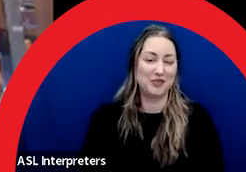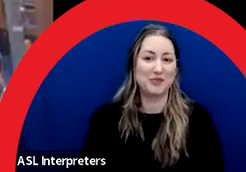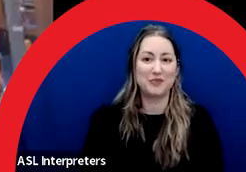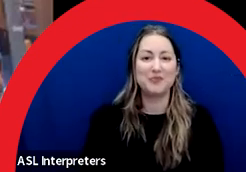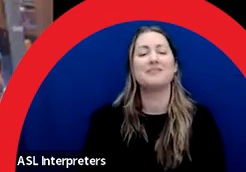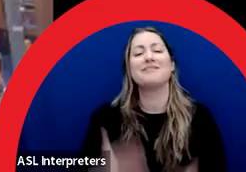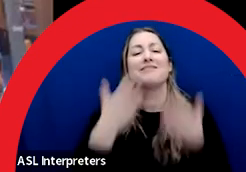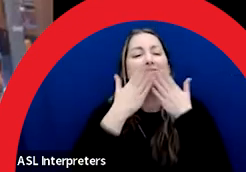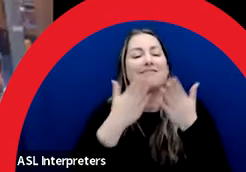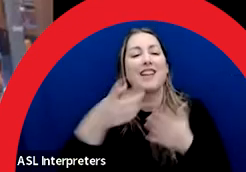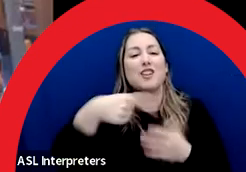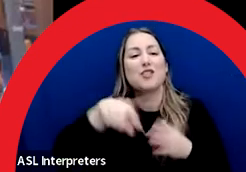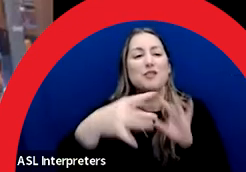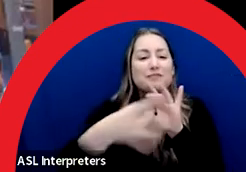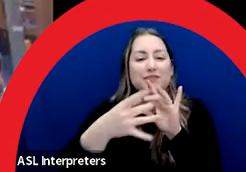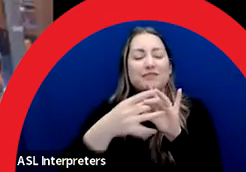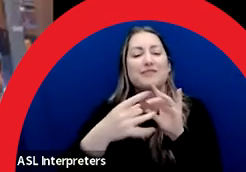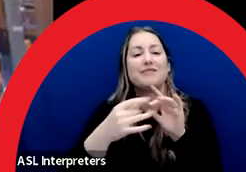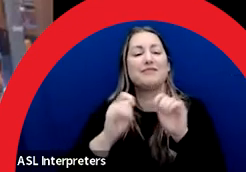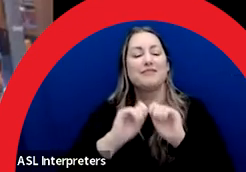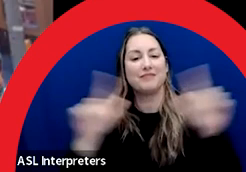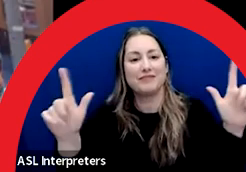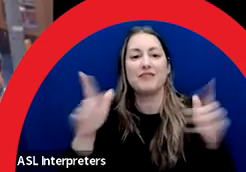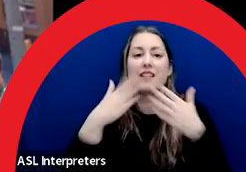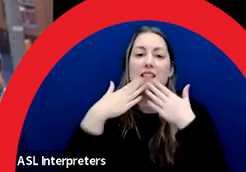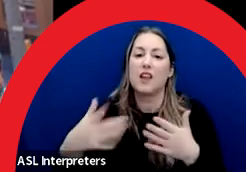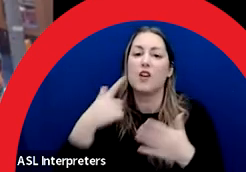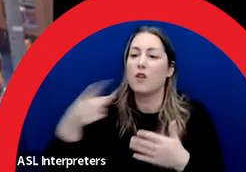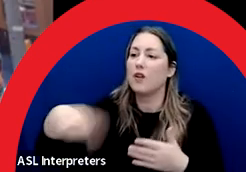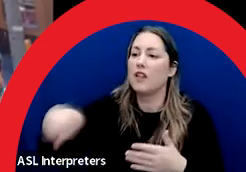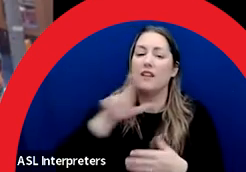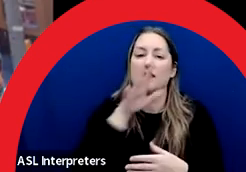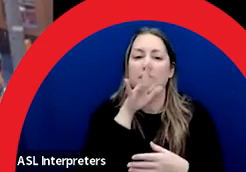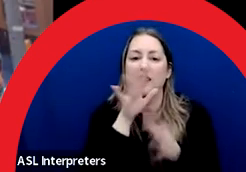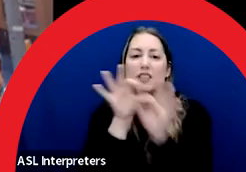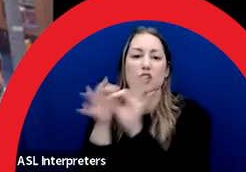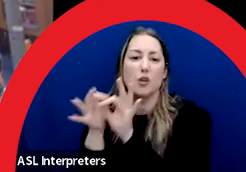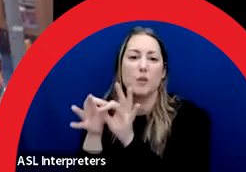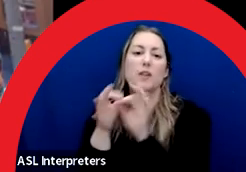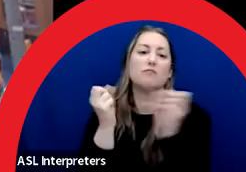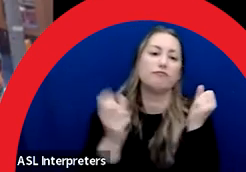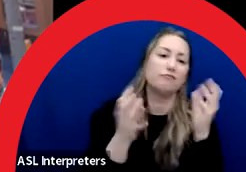Thank you so much for attending, and a big thanks to the interpreters and everyone who contributed to this session.